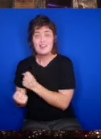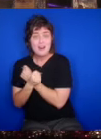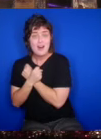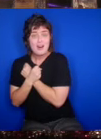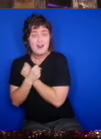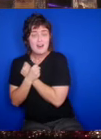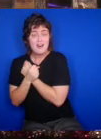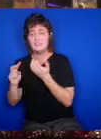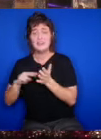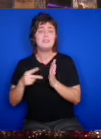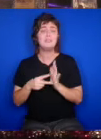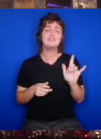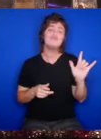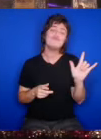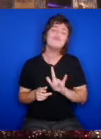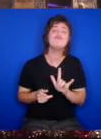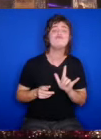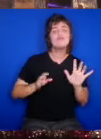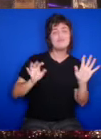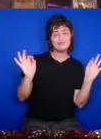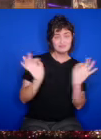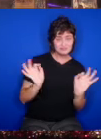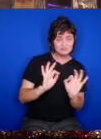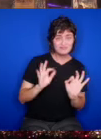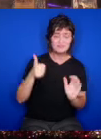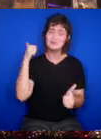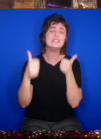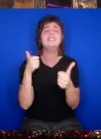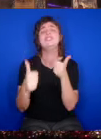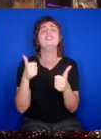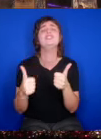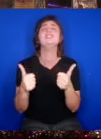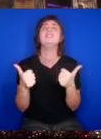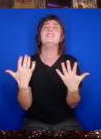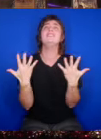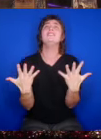Or were you just being kind?